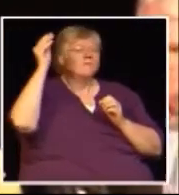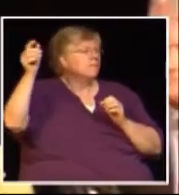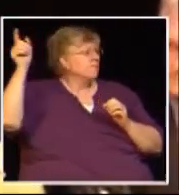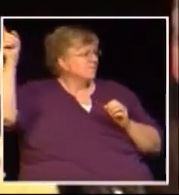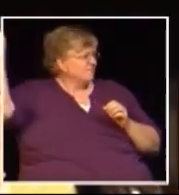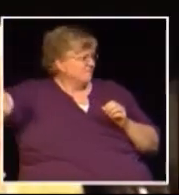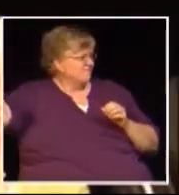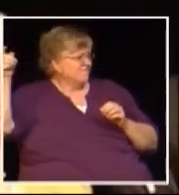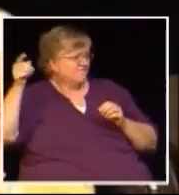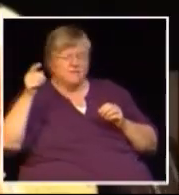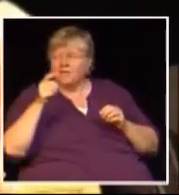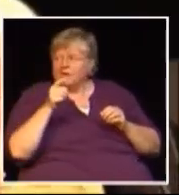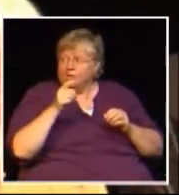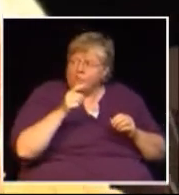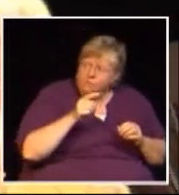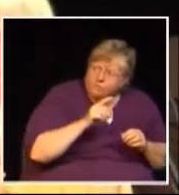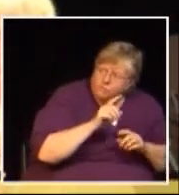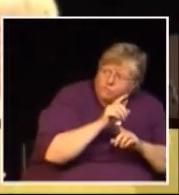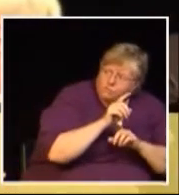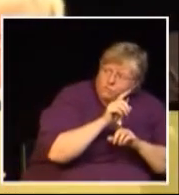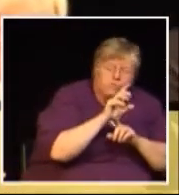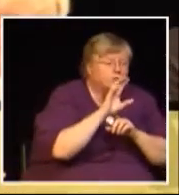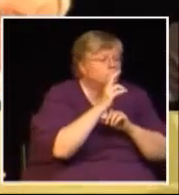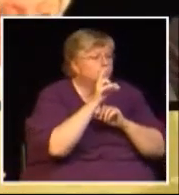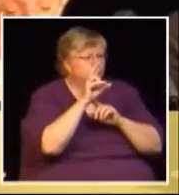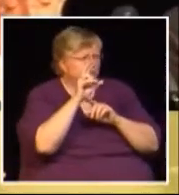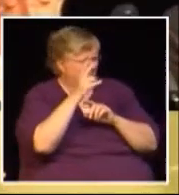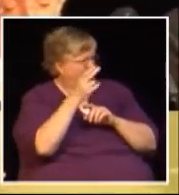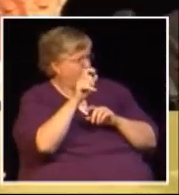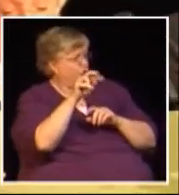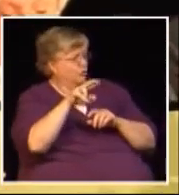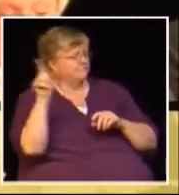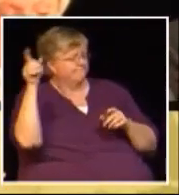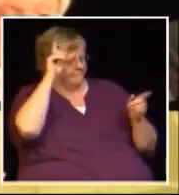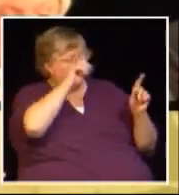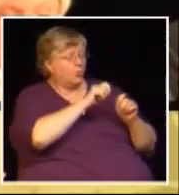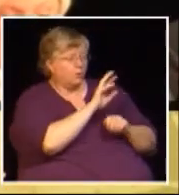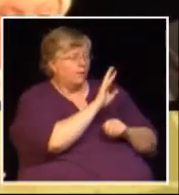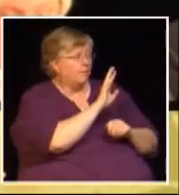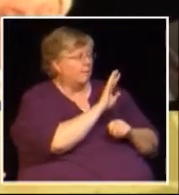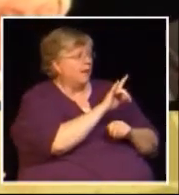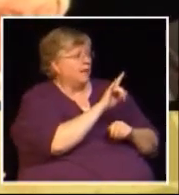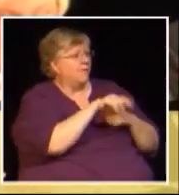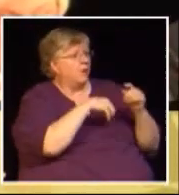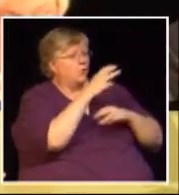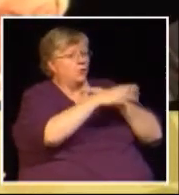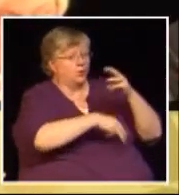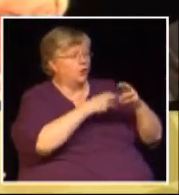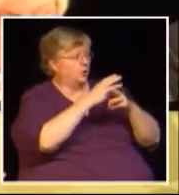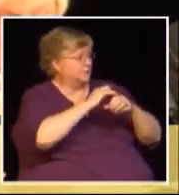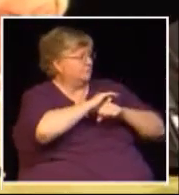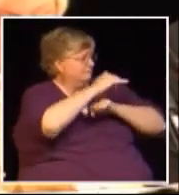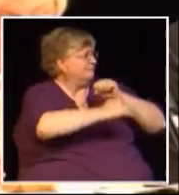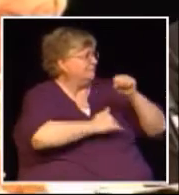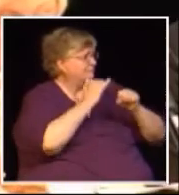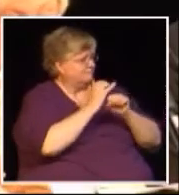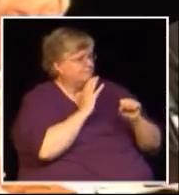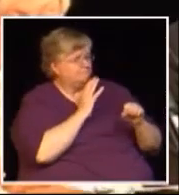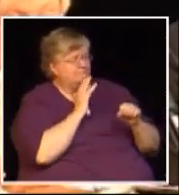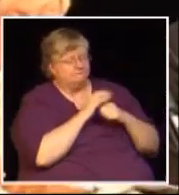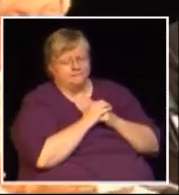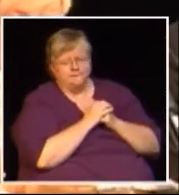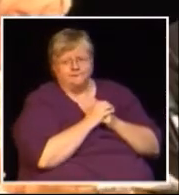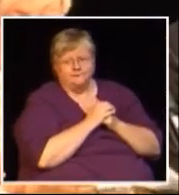I agree with with Bill's comment about the world becoming a global place I have a